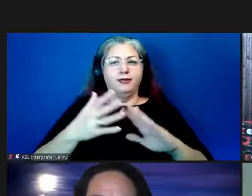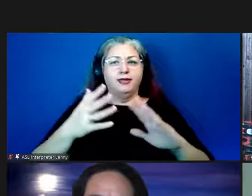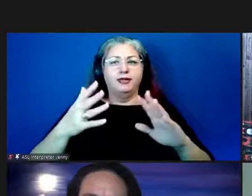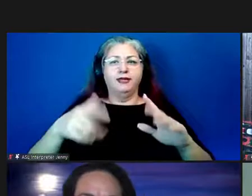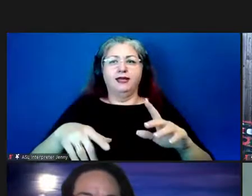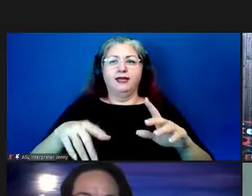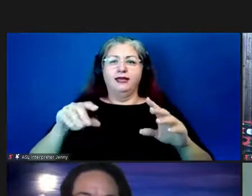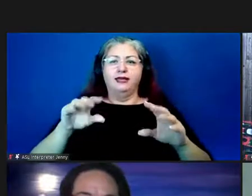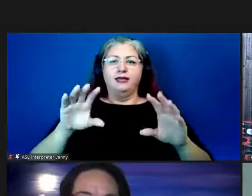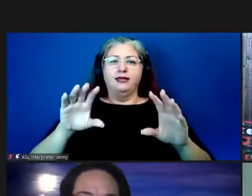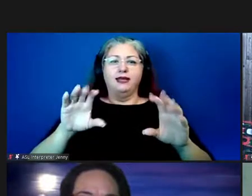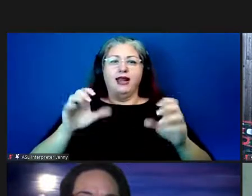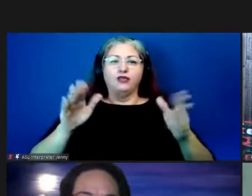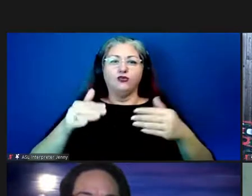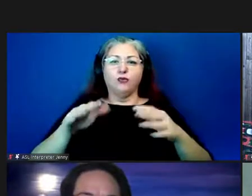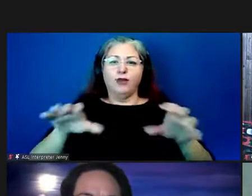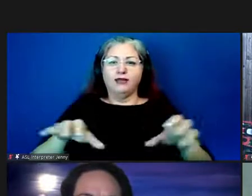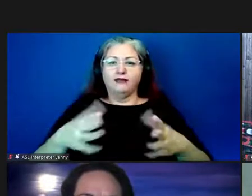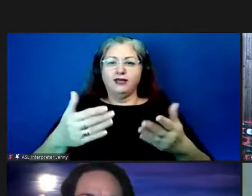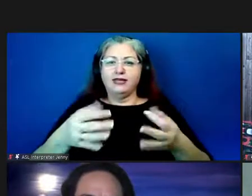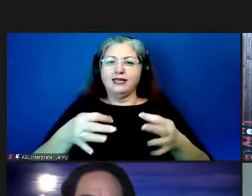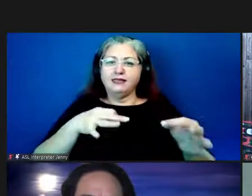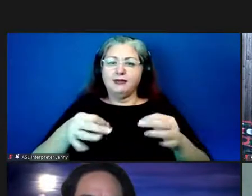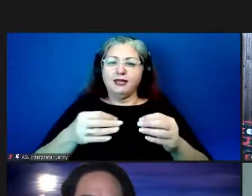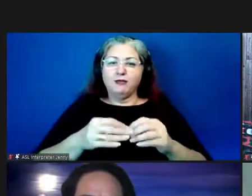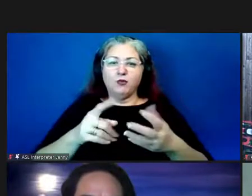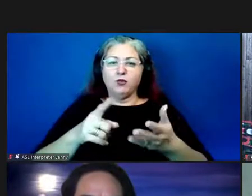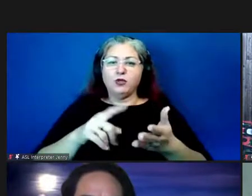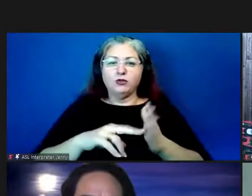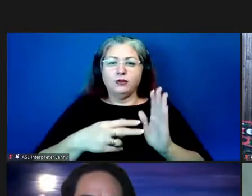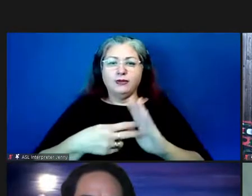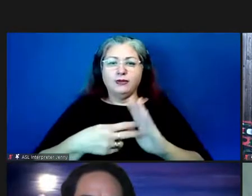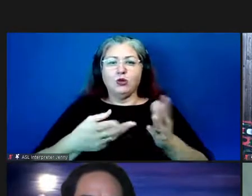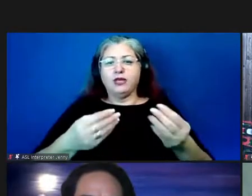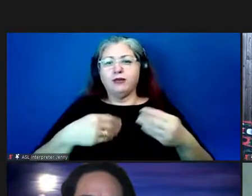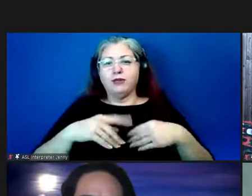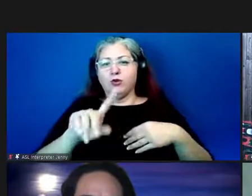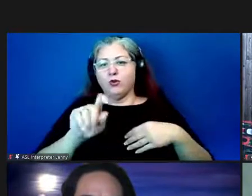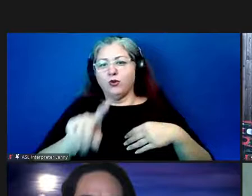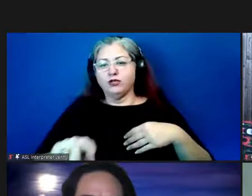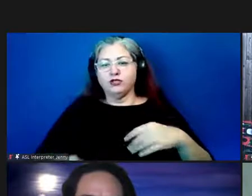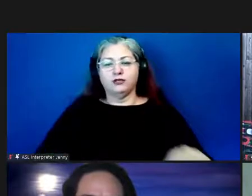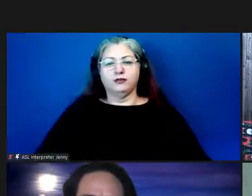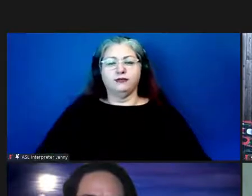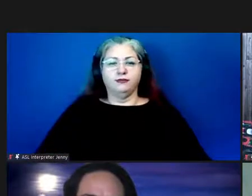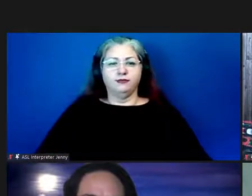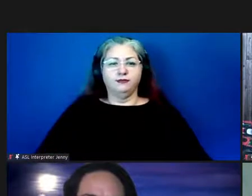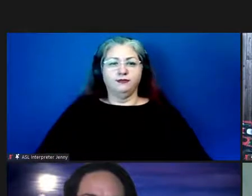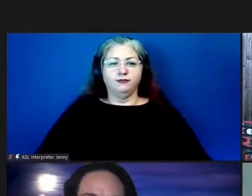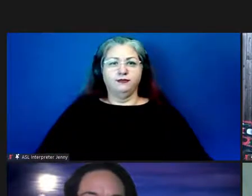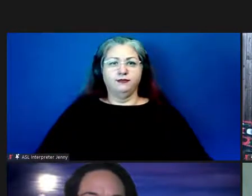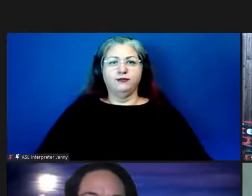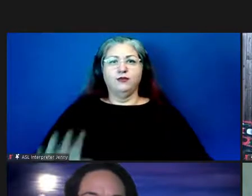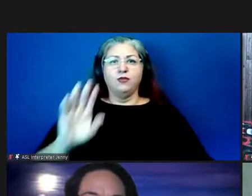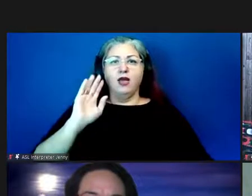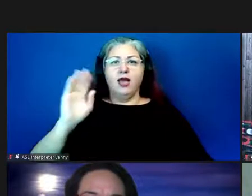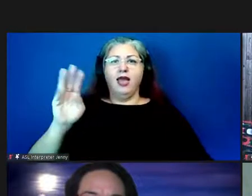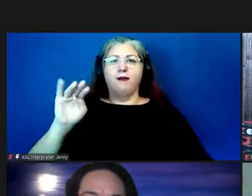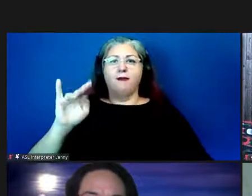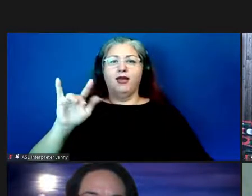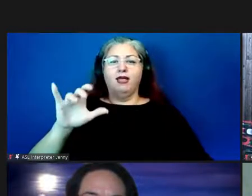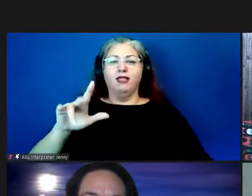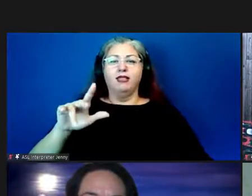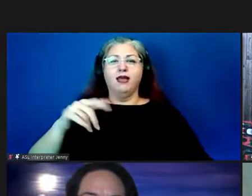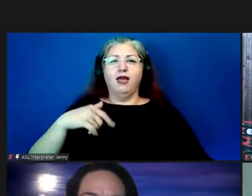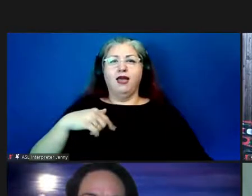classroom activity maybe you can explain what you mean or your question more hi michael um